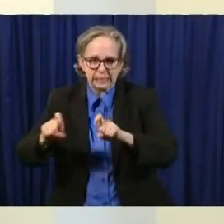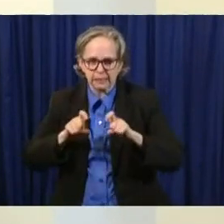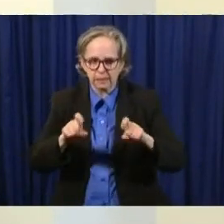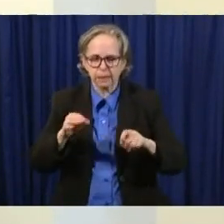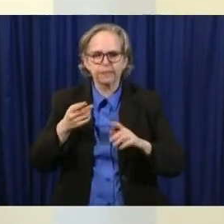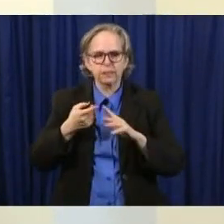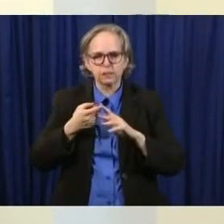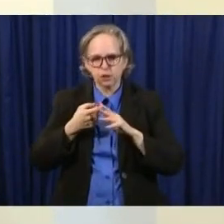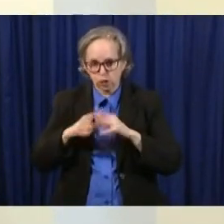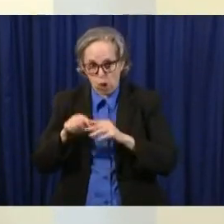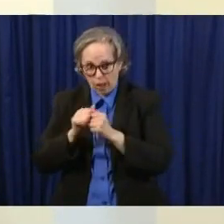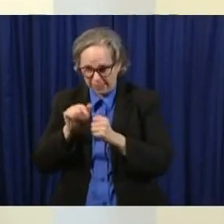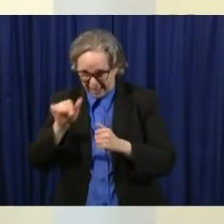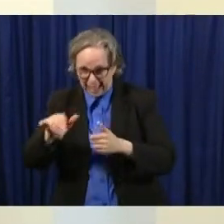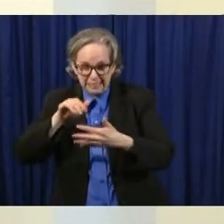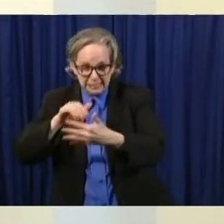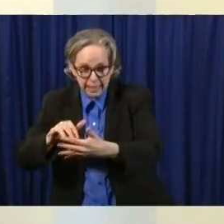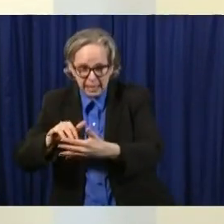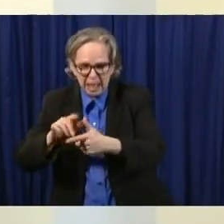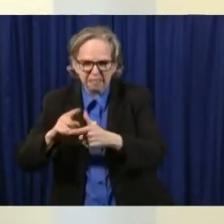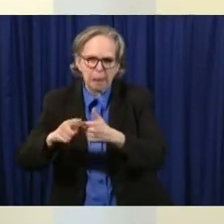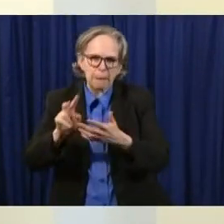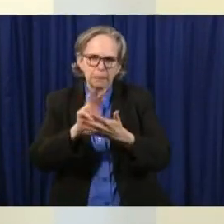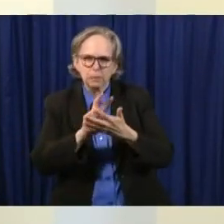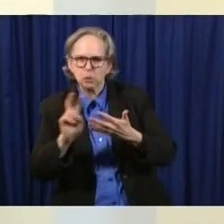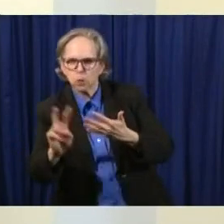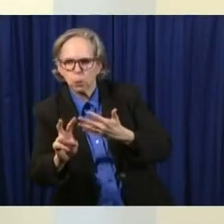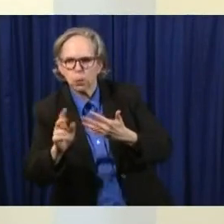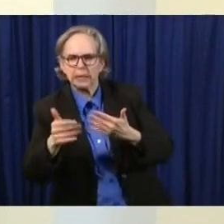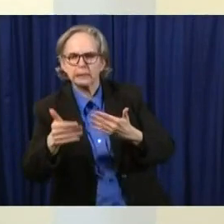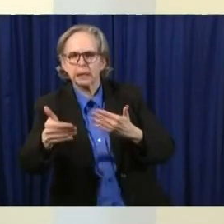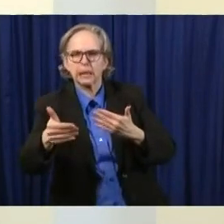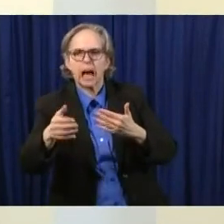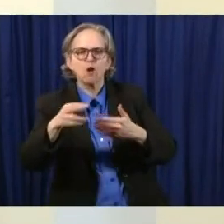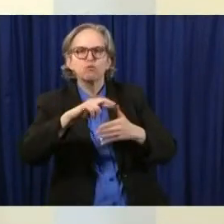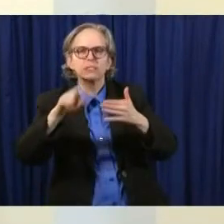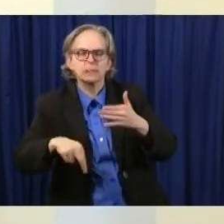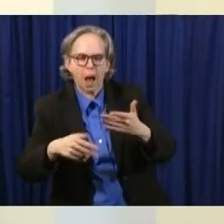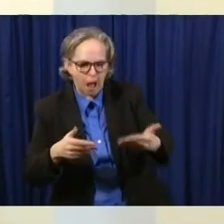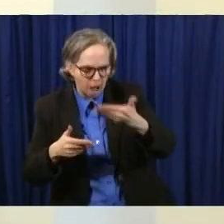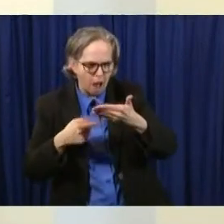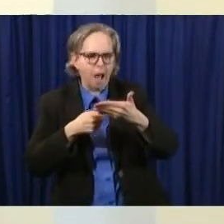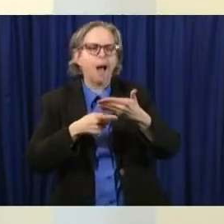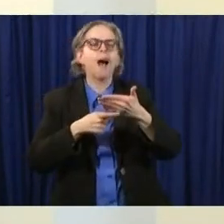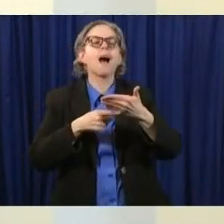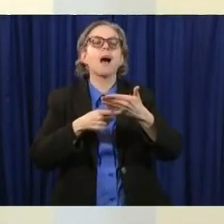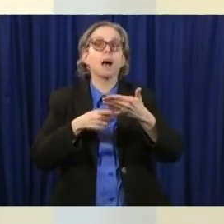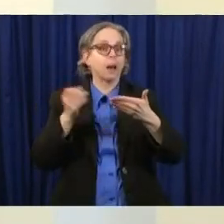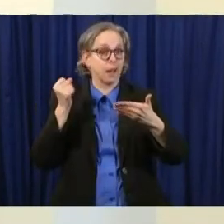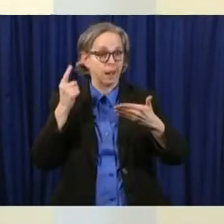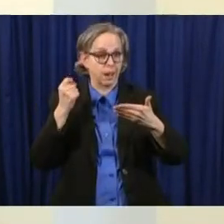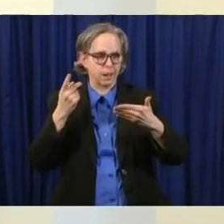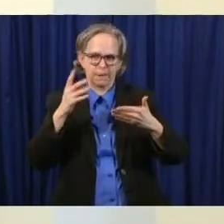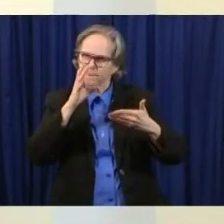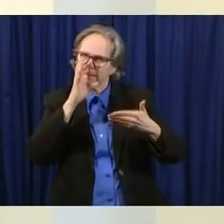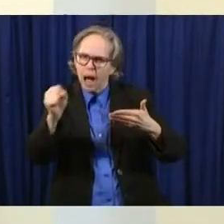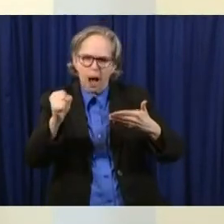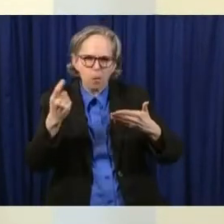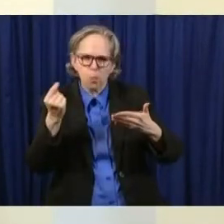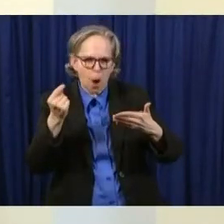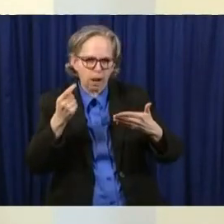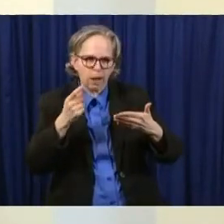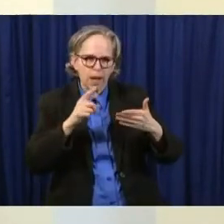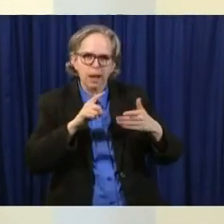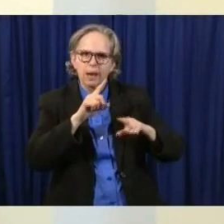to do the the um study and get the results we also have a very fascinating survey underway uh picking back